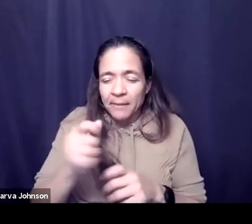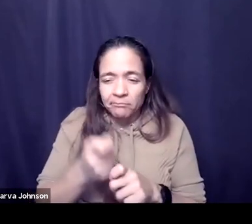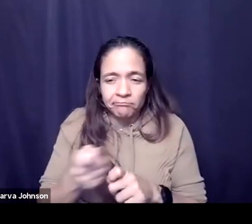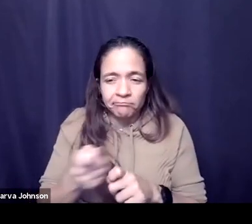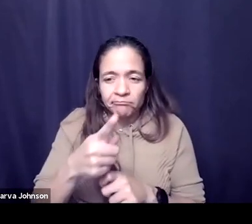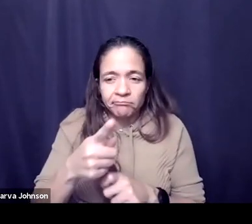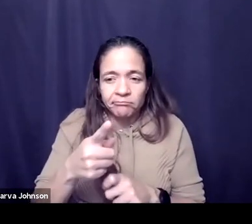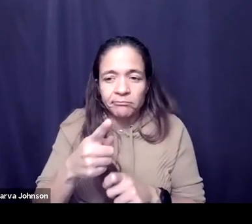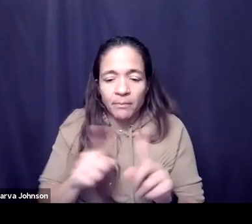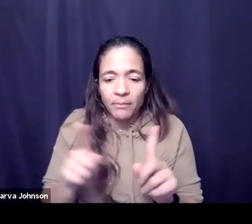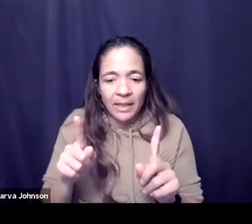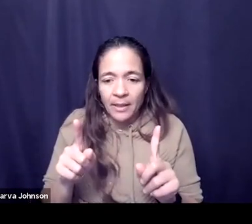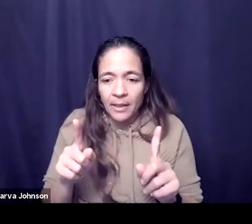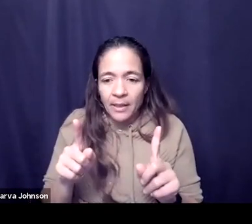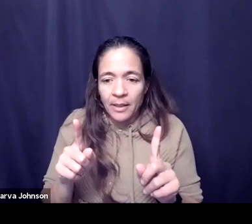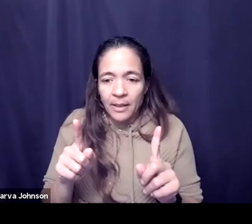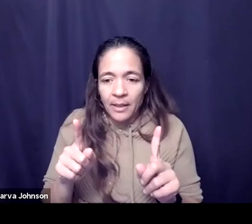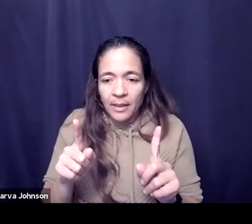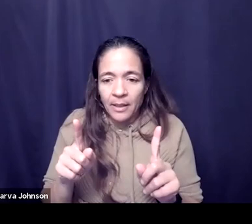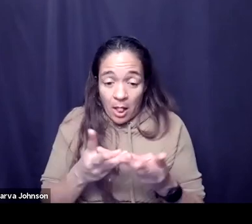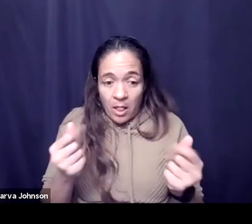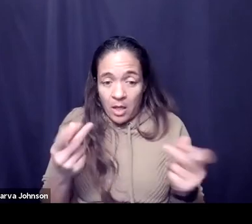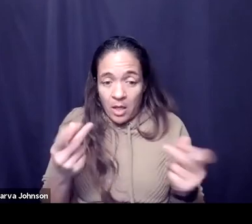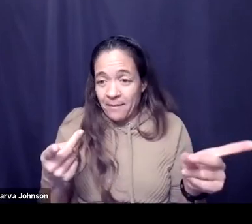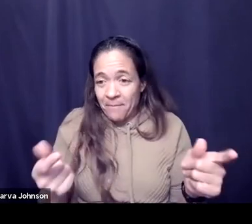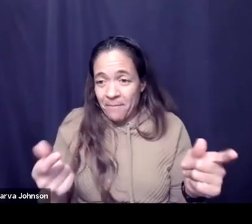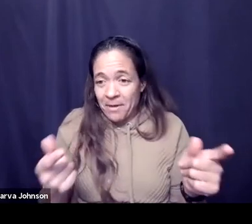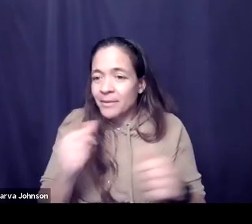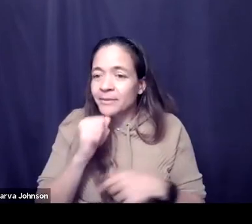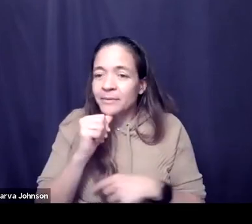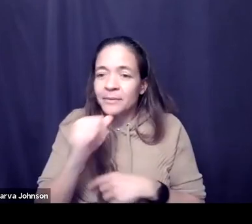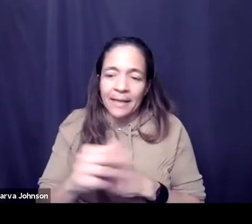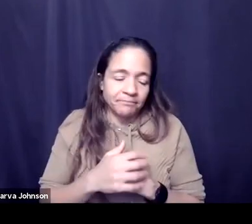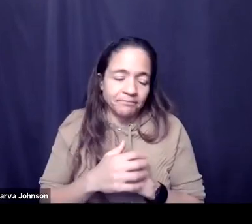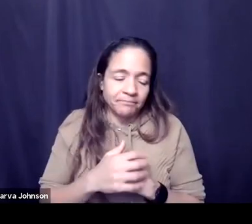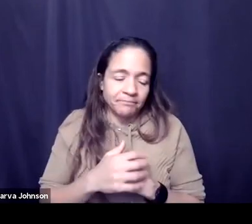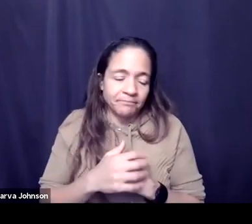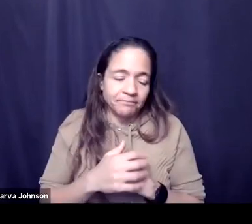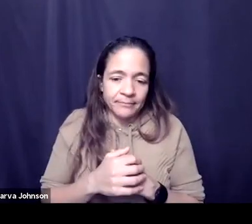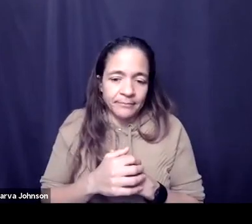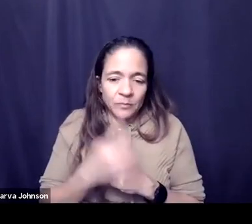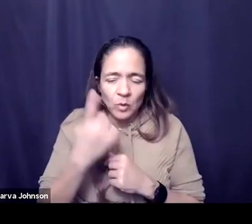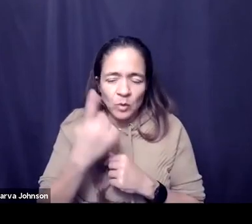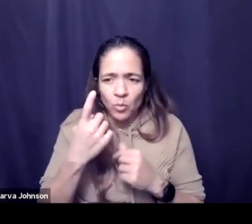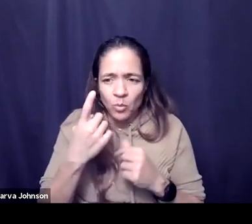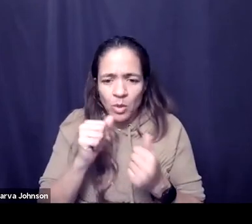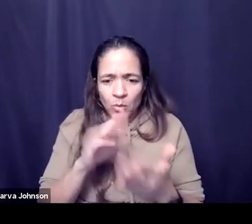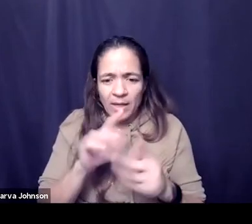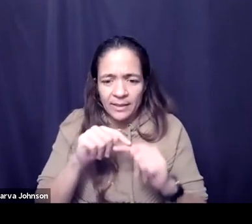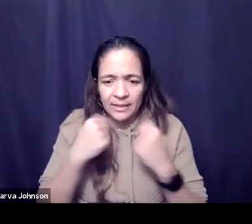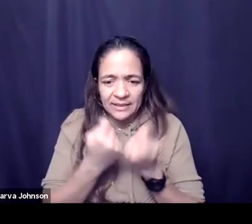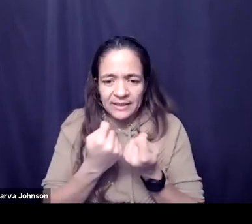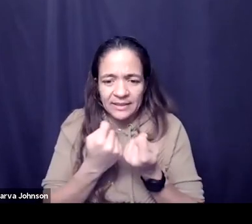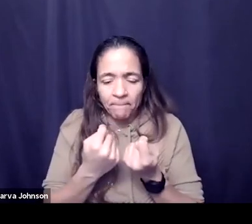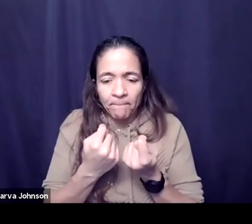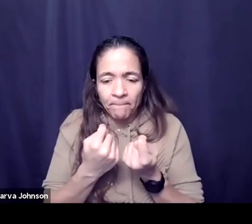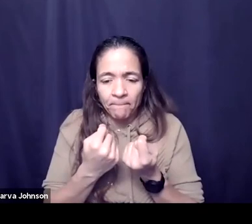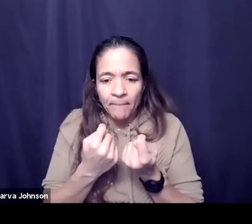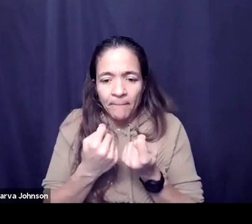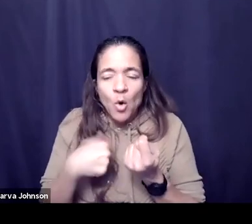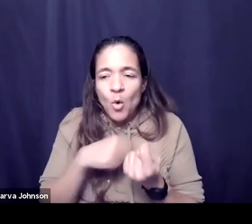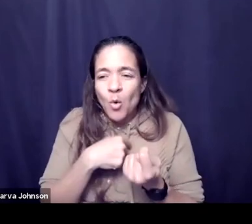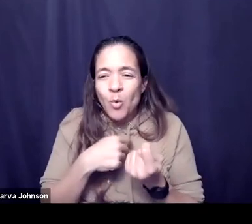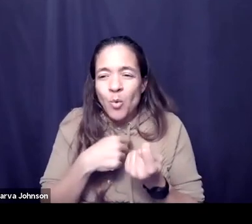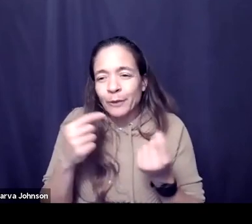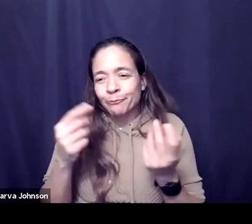nothing is going to snap back and get solved immediately we have maybe one way the team and i are thinking about this in hq is we kind of just reached halftime or we're